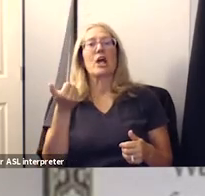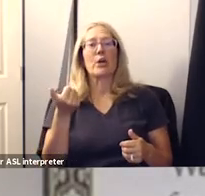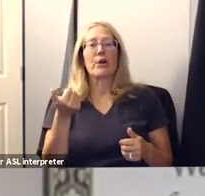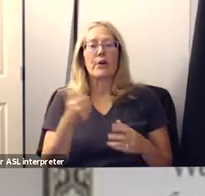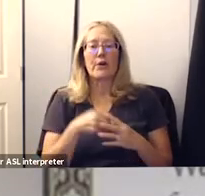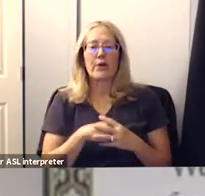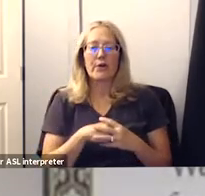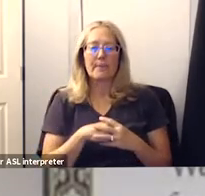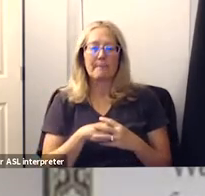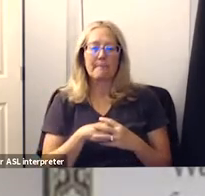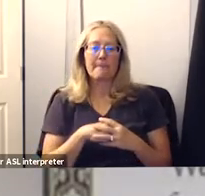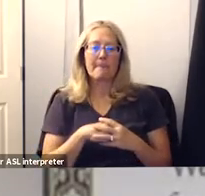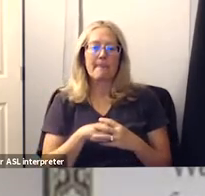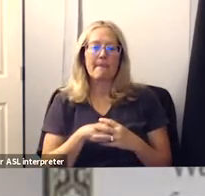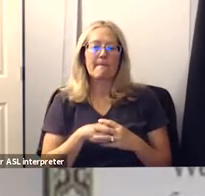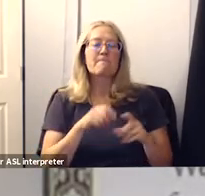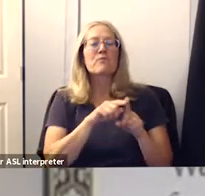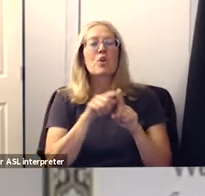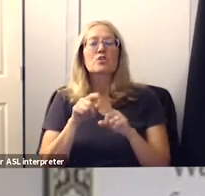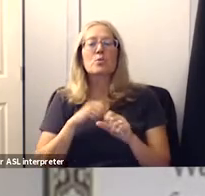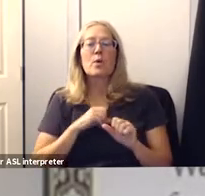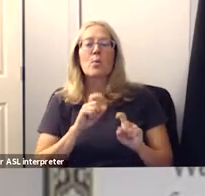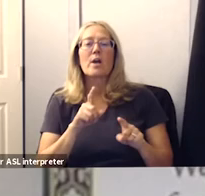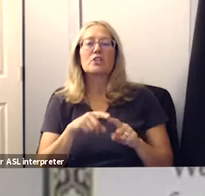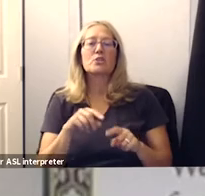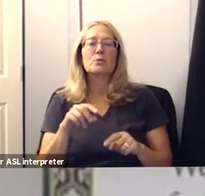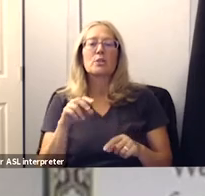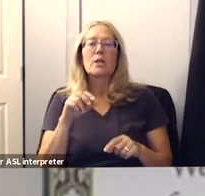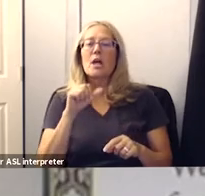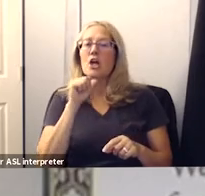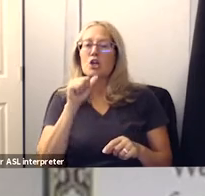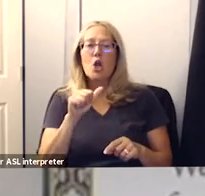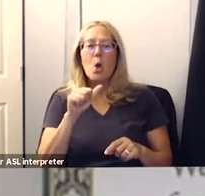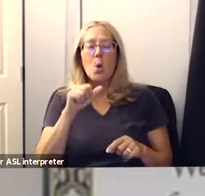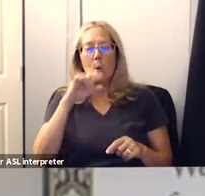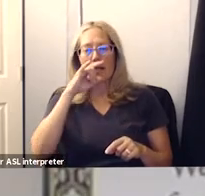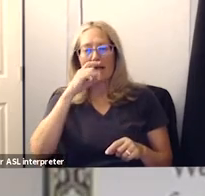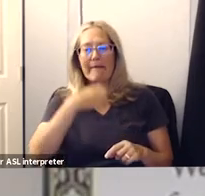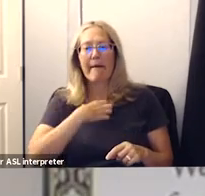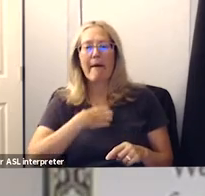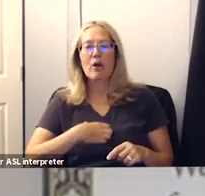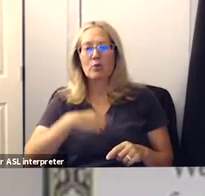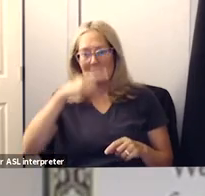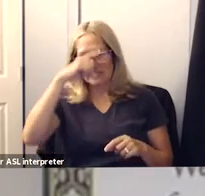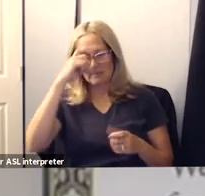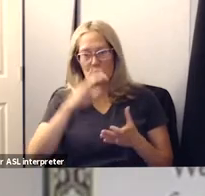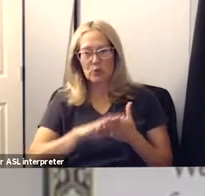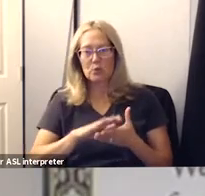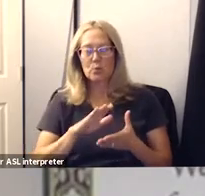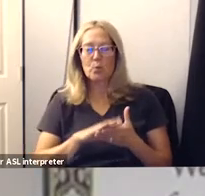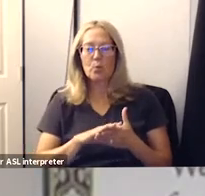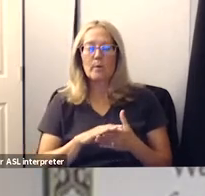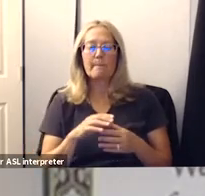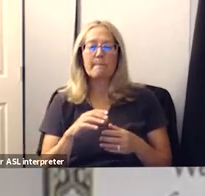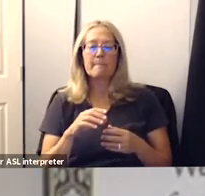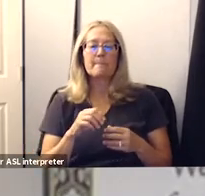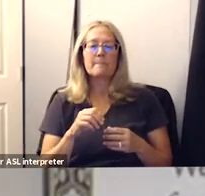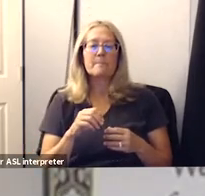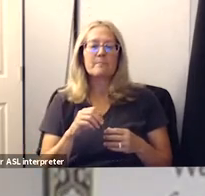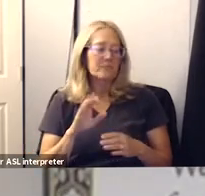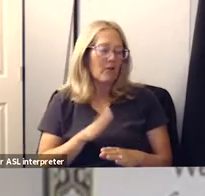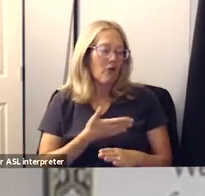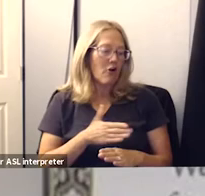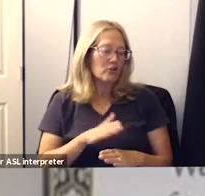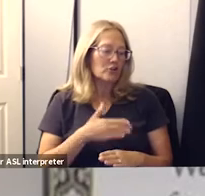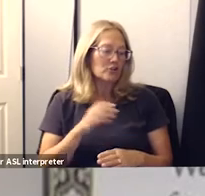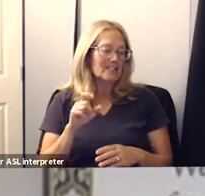um also i attended the no kid hungry uh summer school um summer the concert series